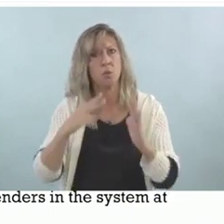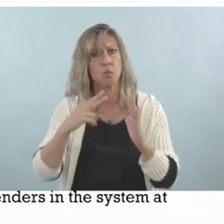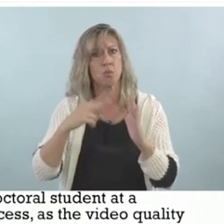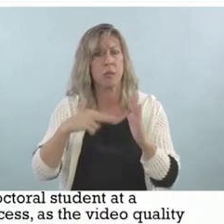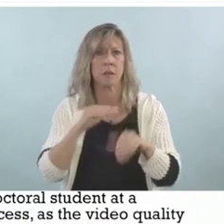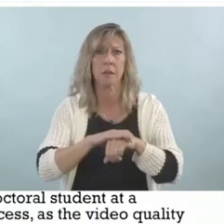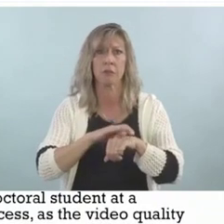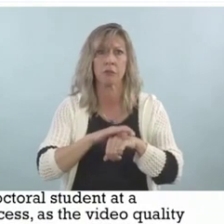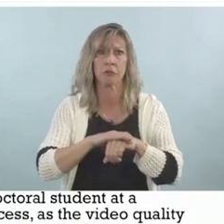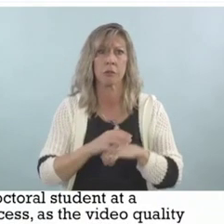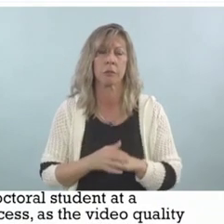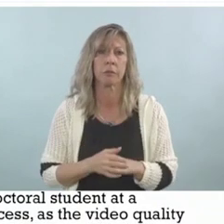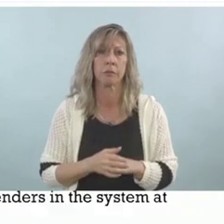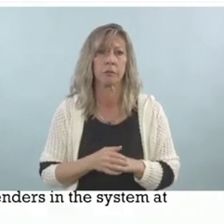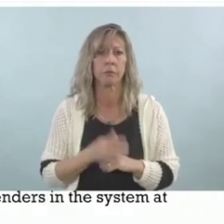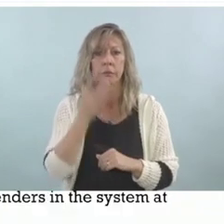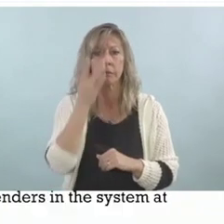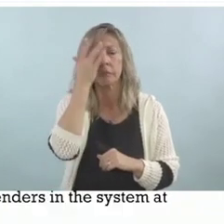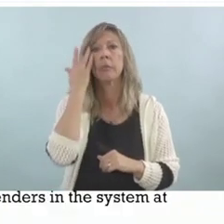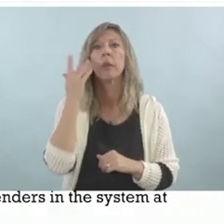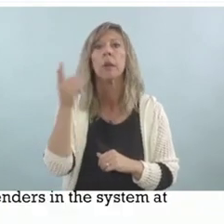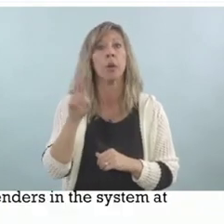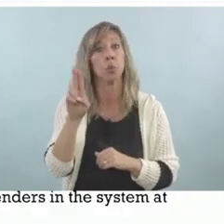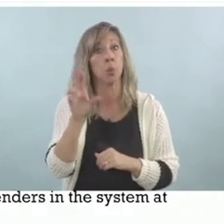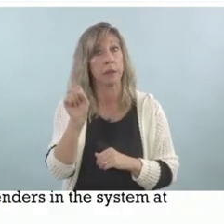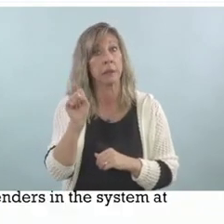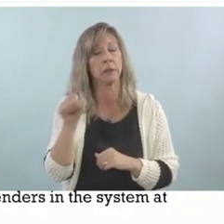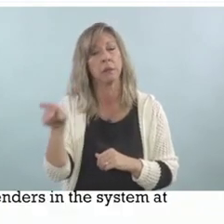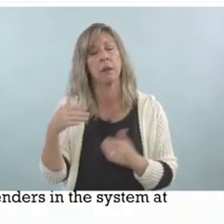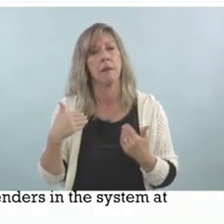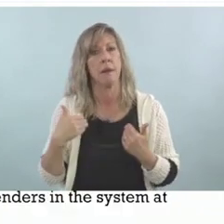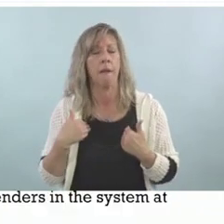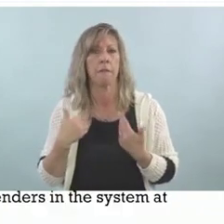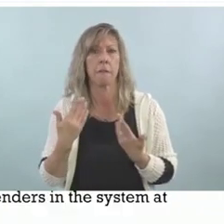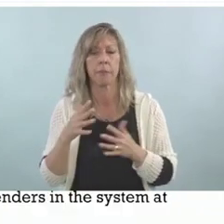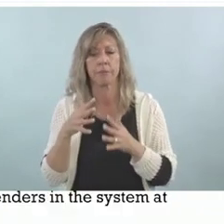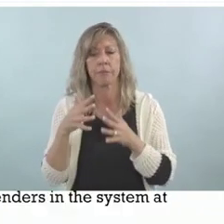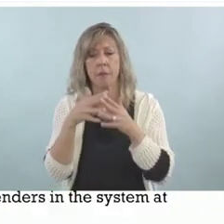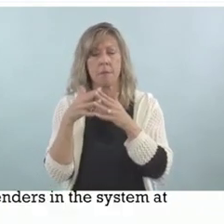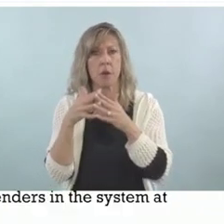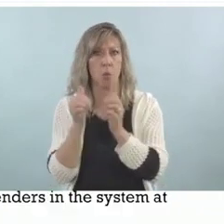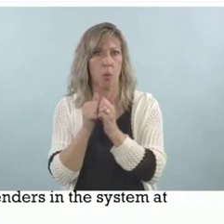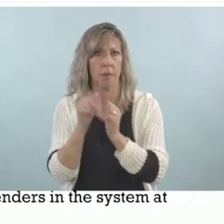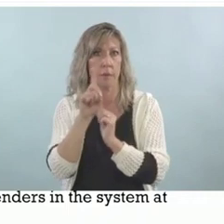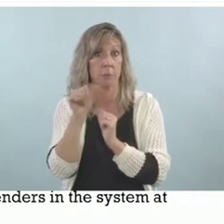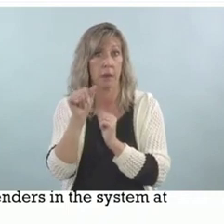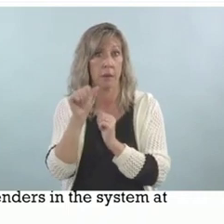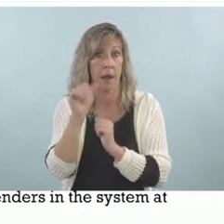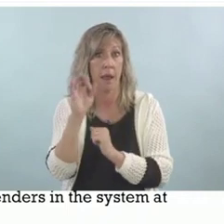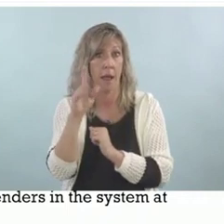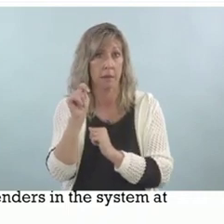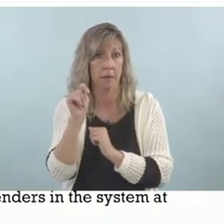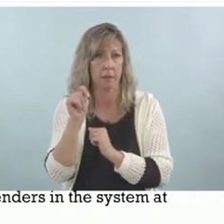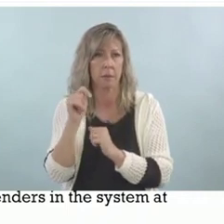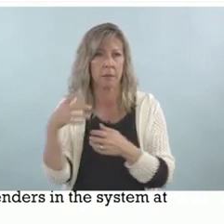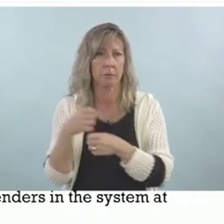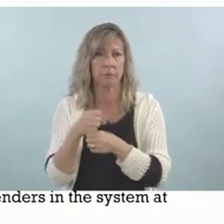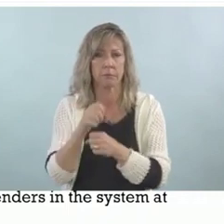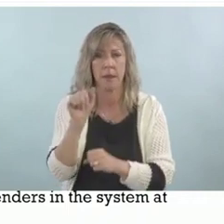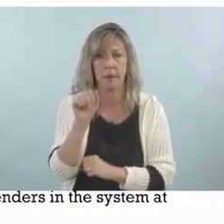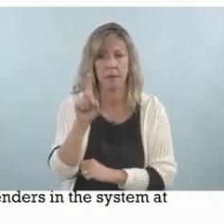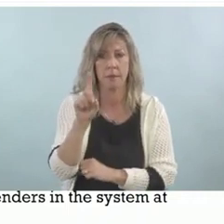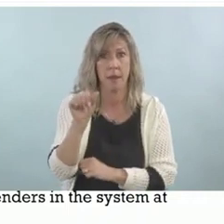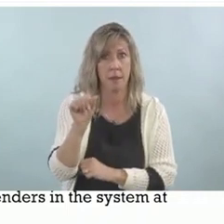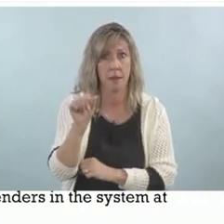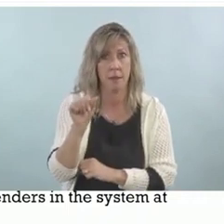In the United States, we've got the Americans with Disabilities Act, and their implementation in